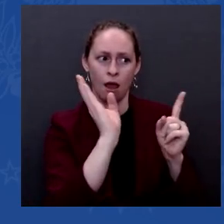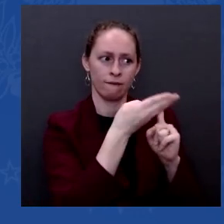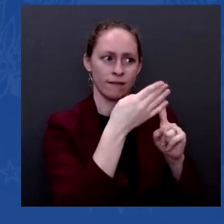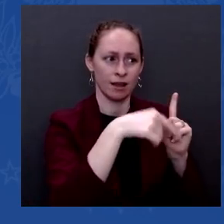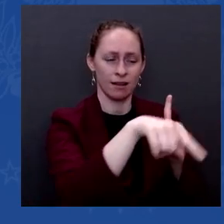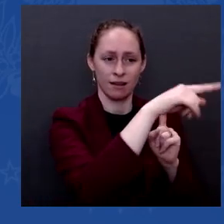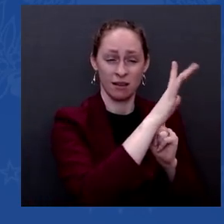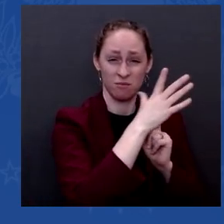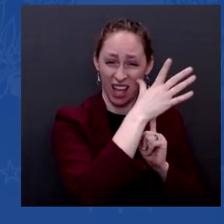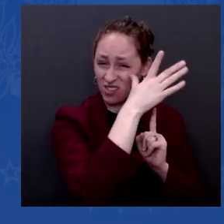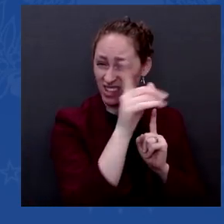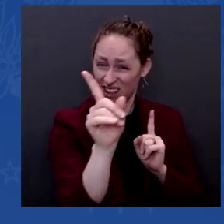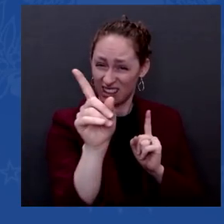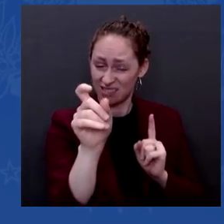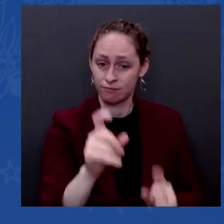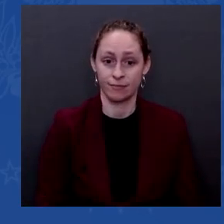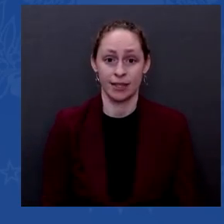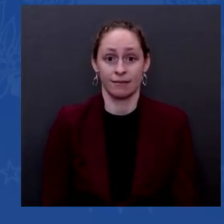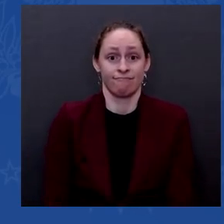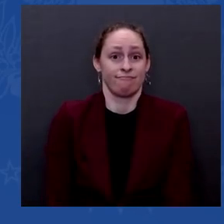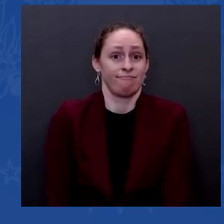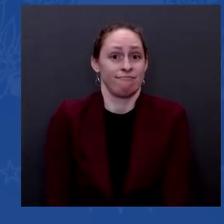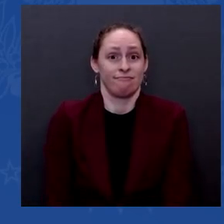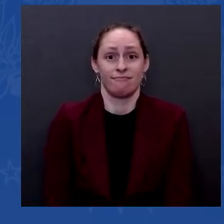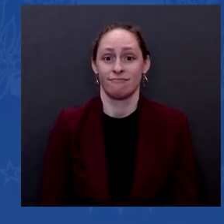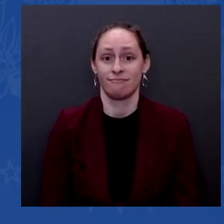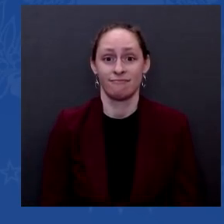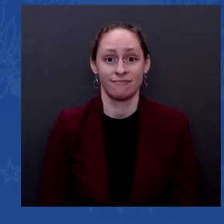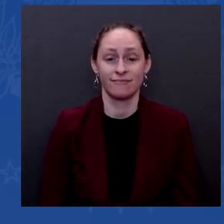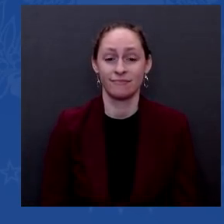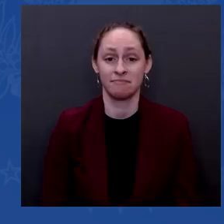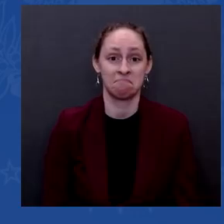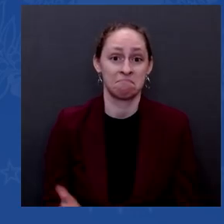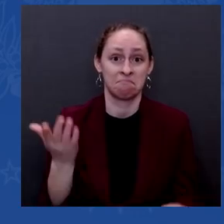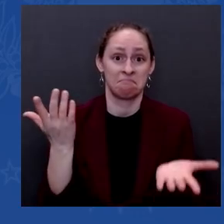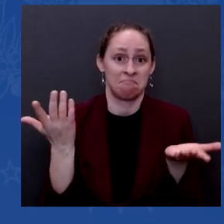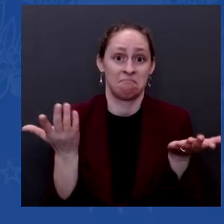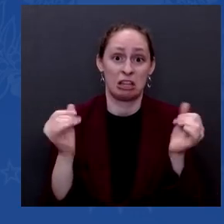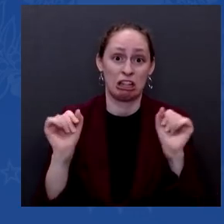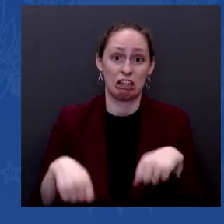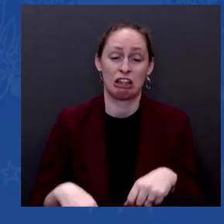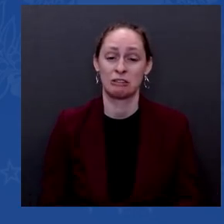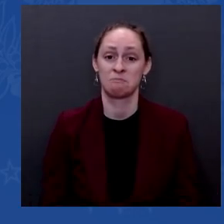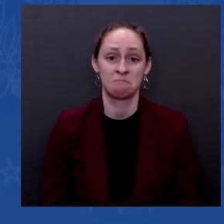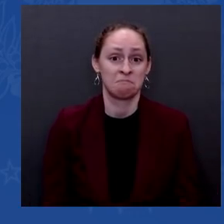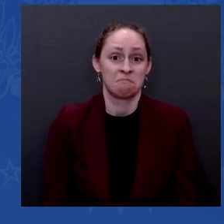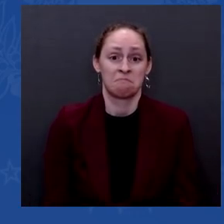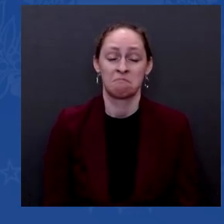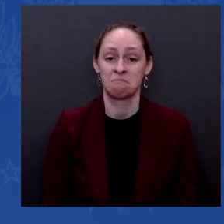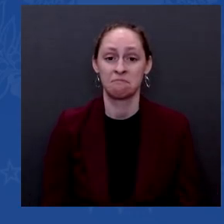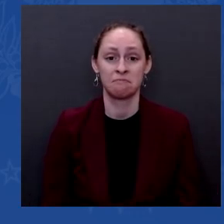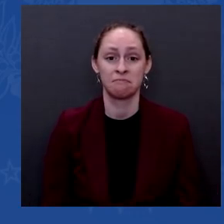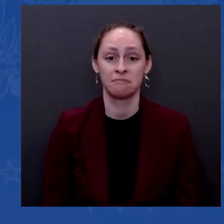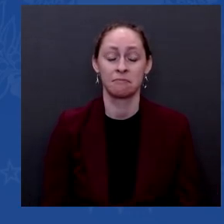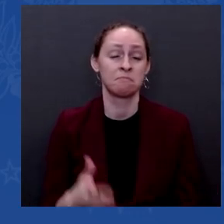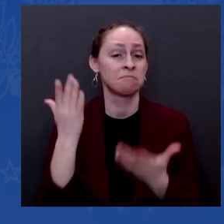maybe I'm kidding myself, but as time goes on,